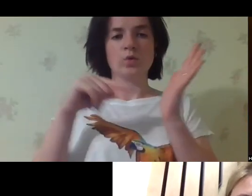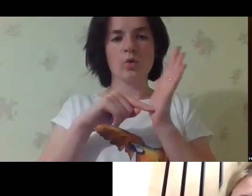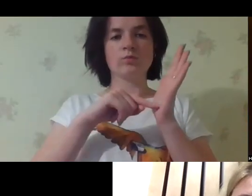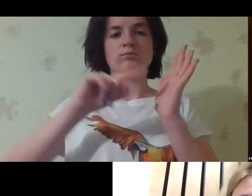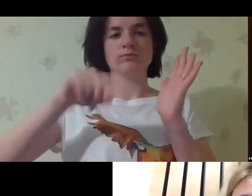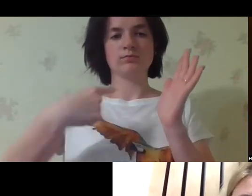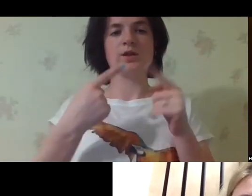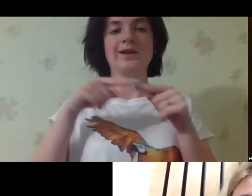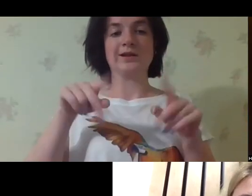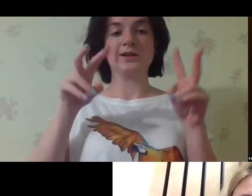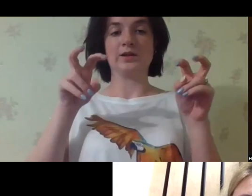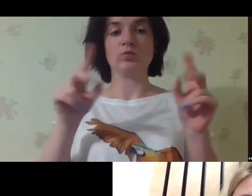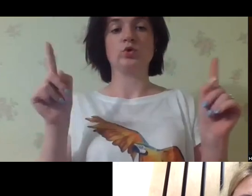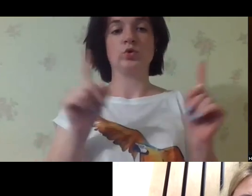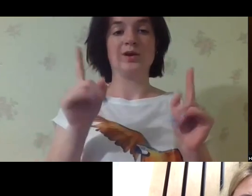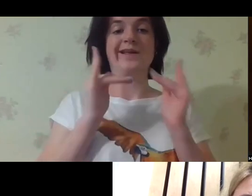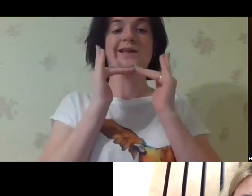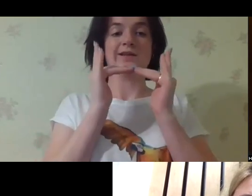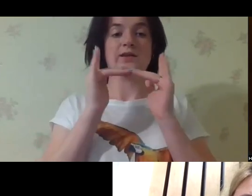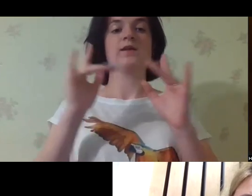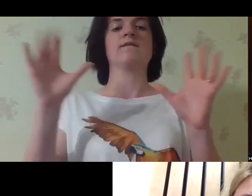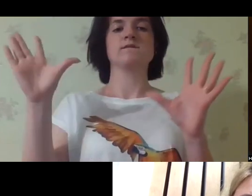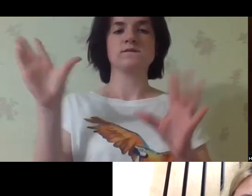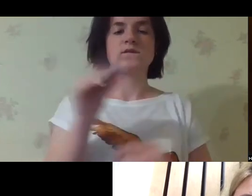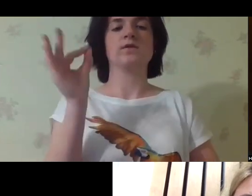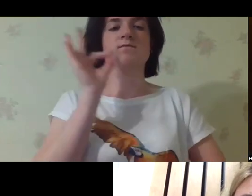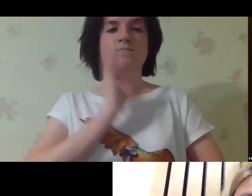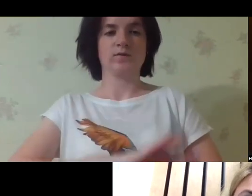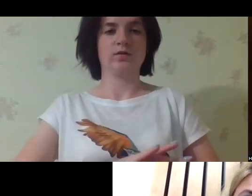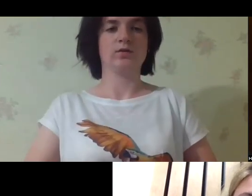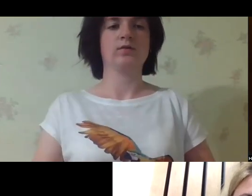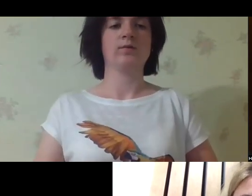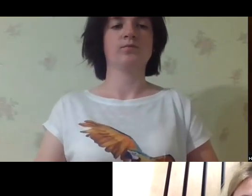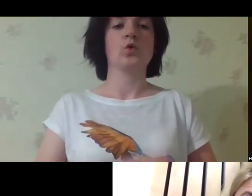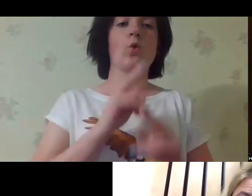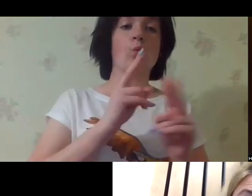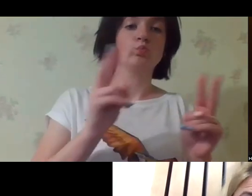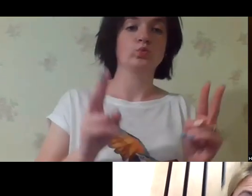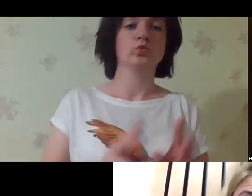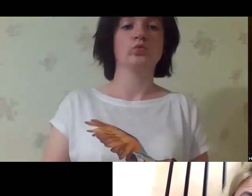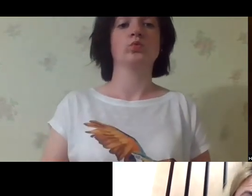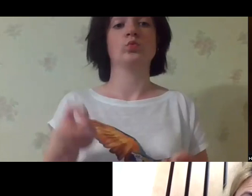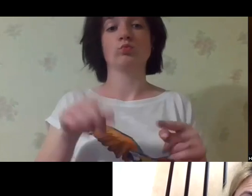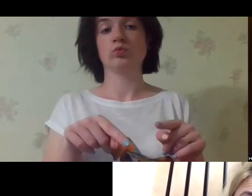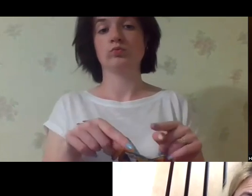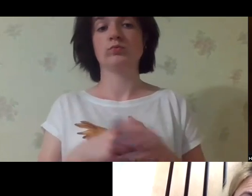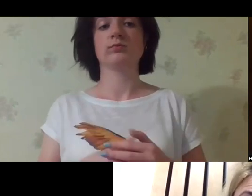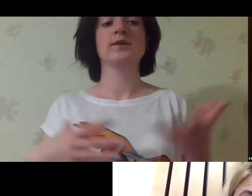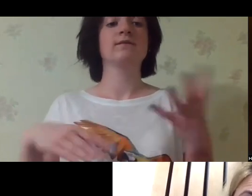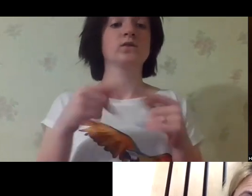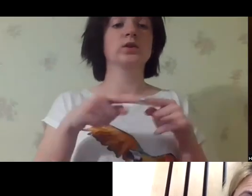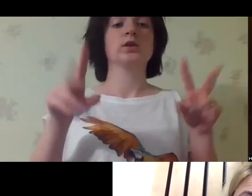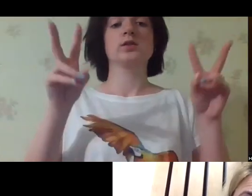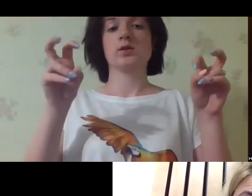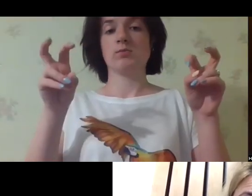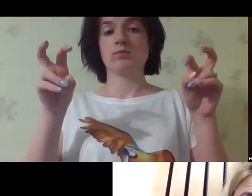Let's have the semicolon here. Let's because actually in institutions,